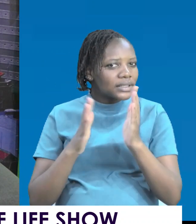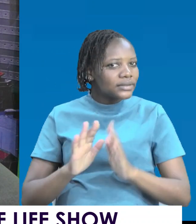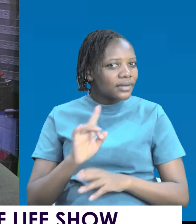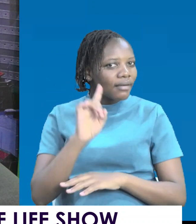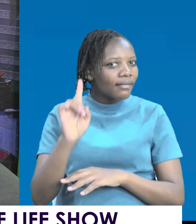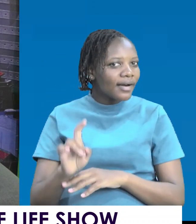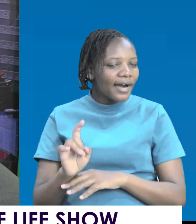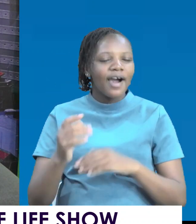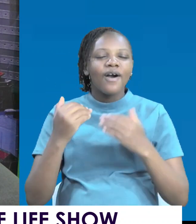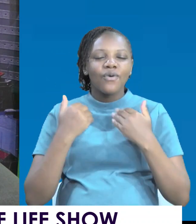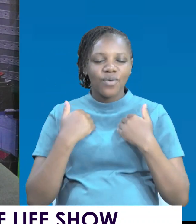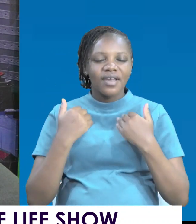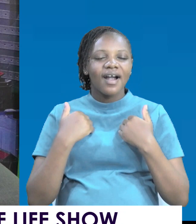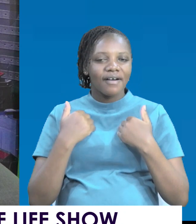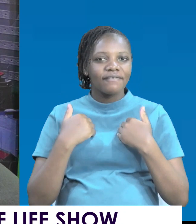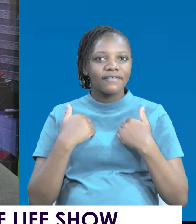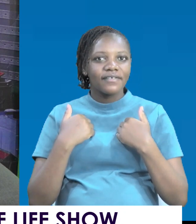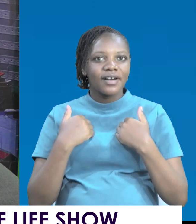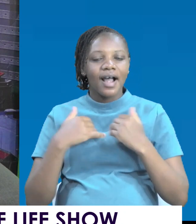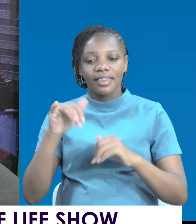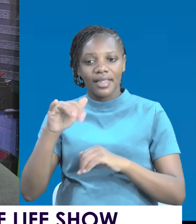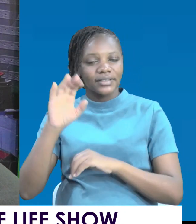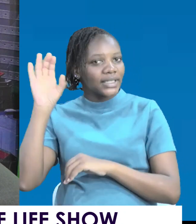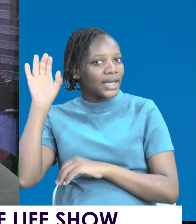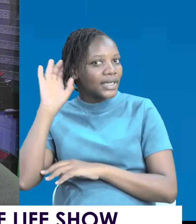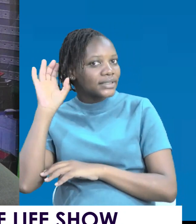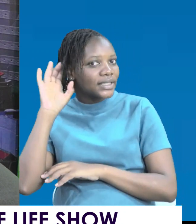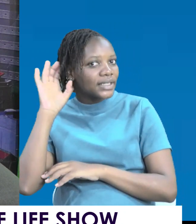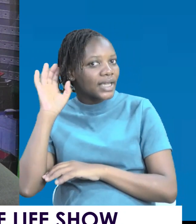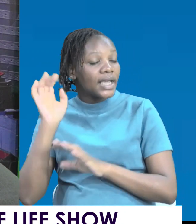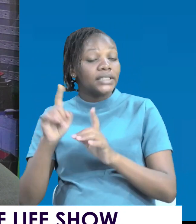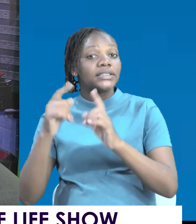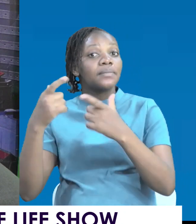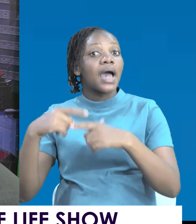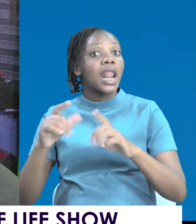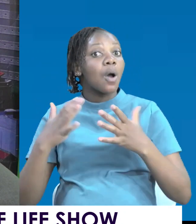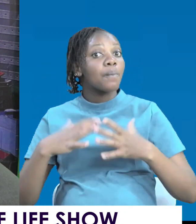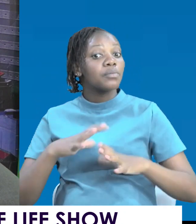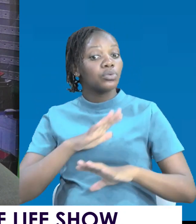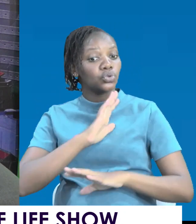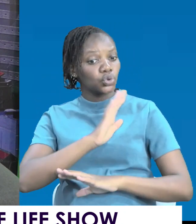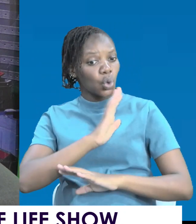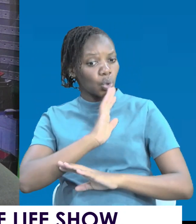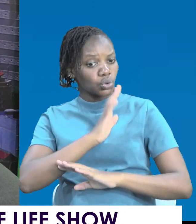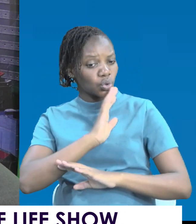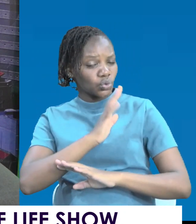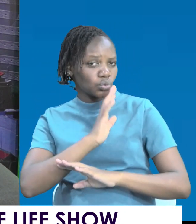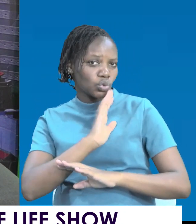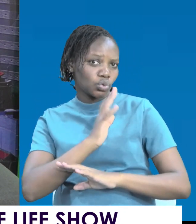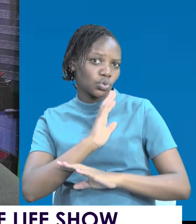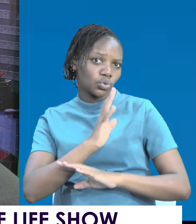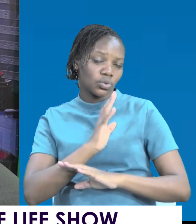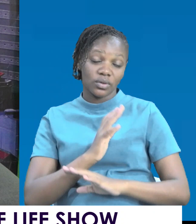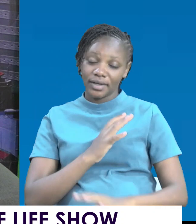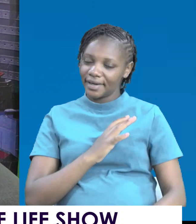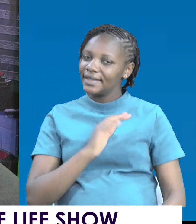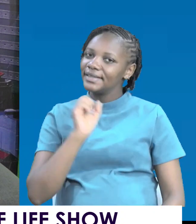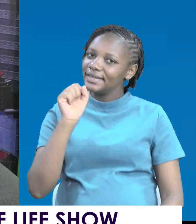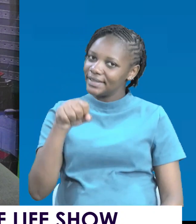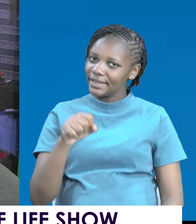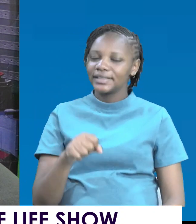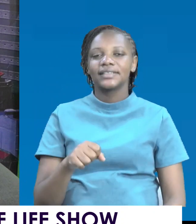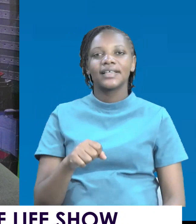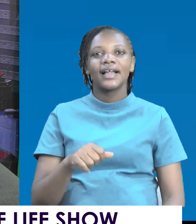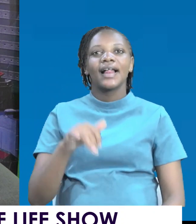There is the art of listening. know, allow people to talk and to talk and to talk. Oh my, that